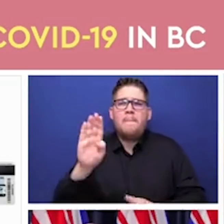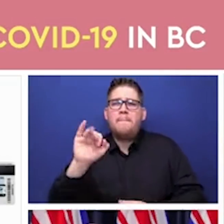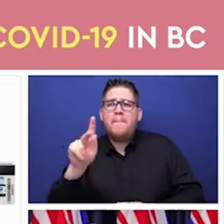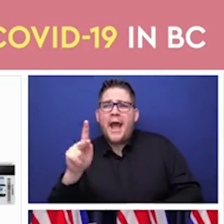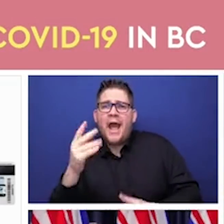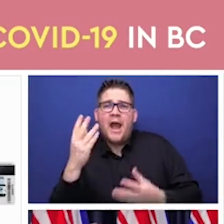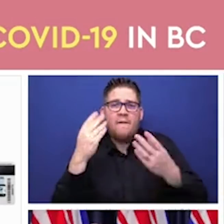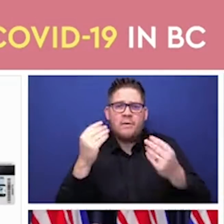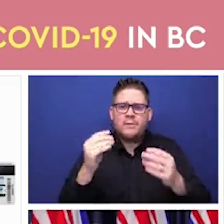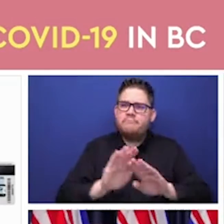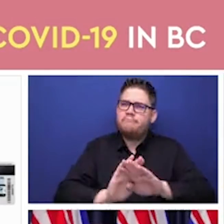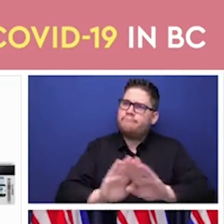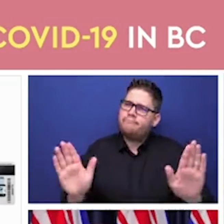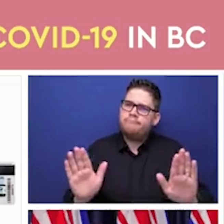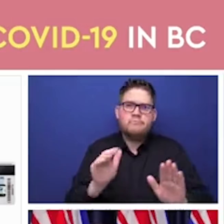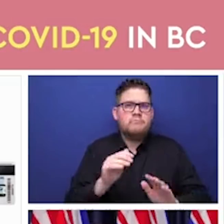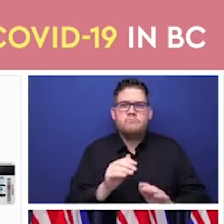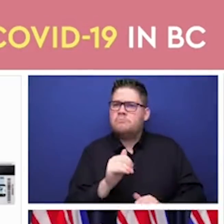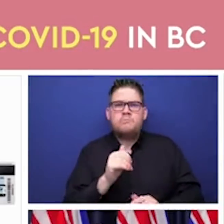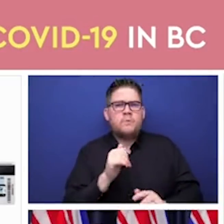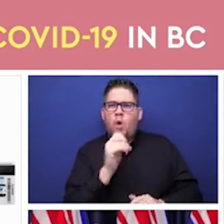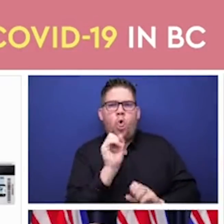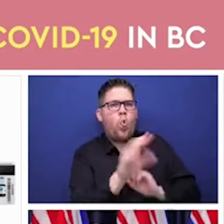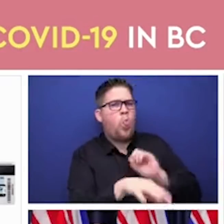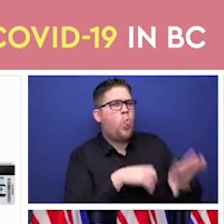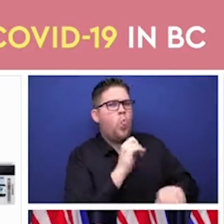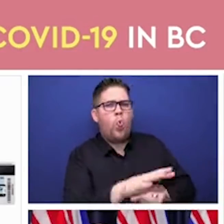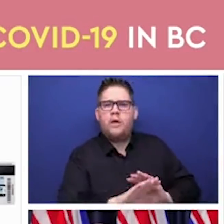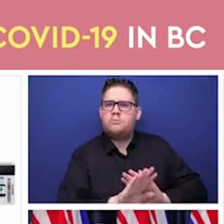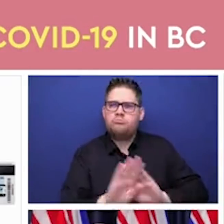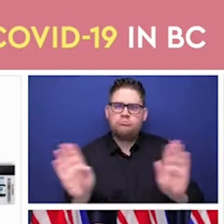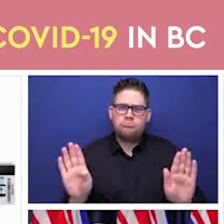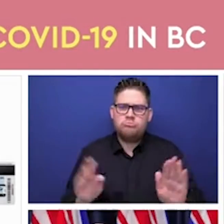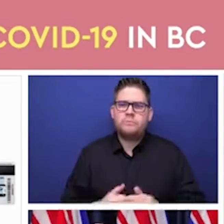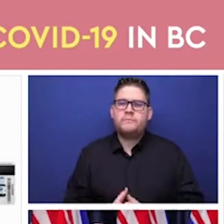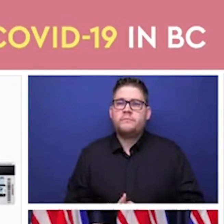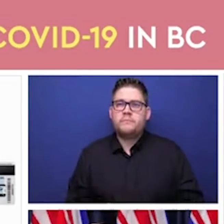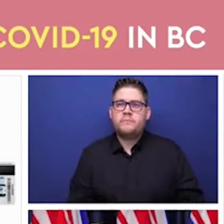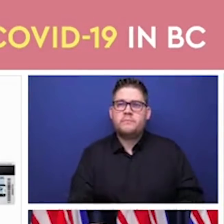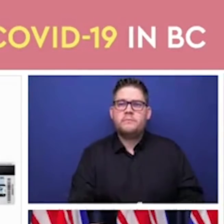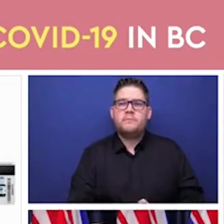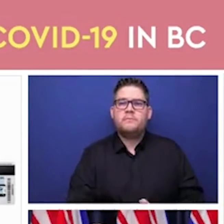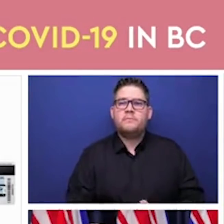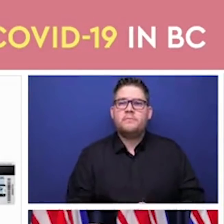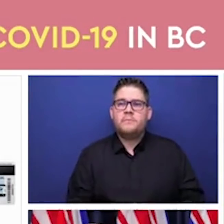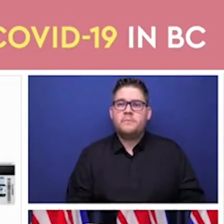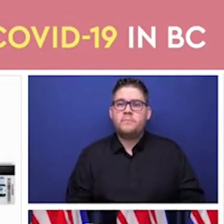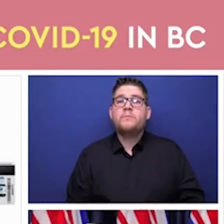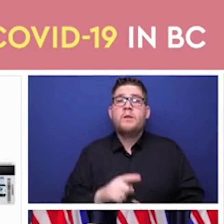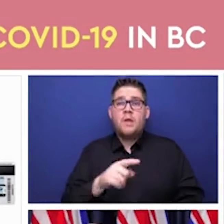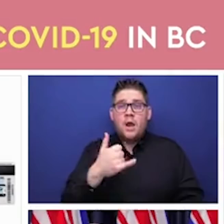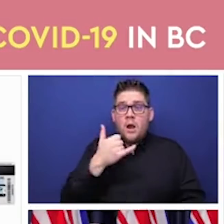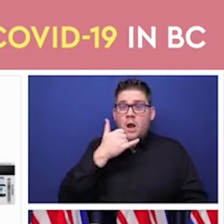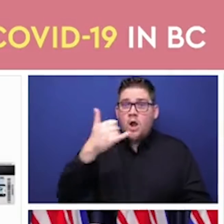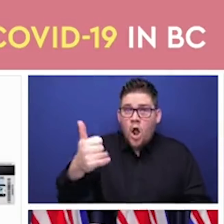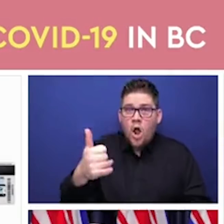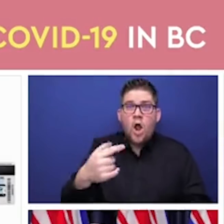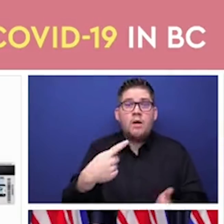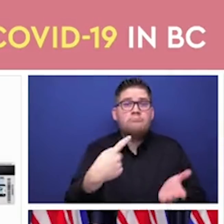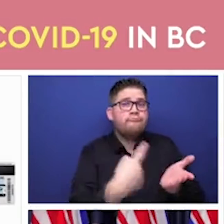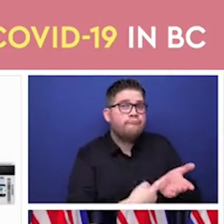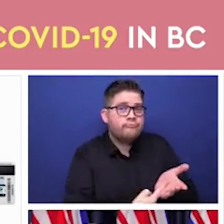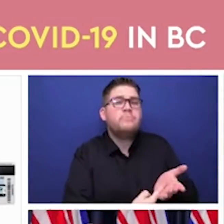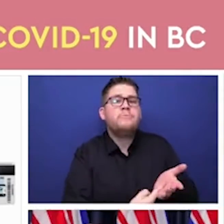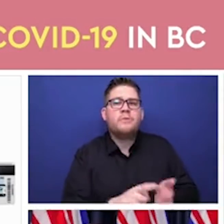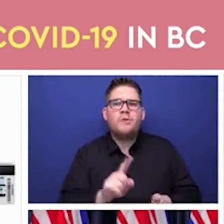other information that will be important. Their personal health number. They personal And many people may not know what their personal health number